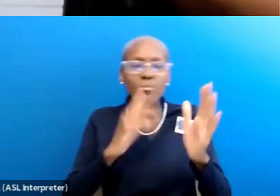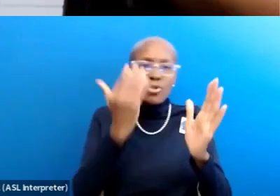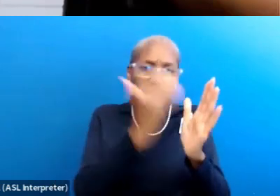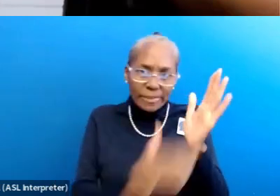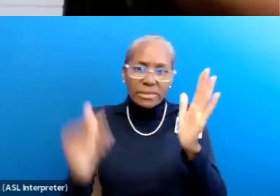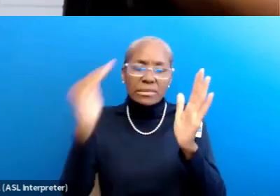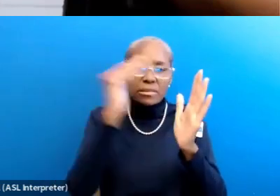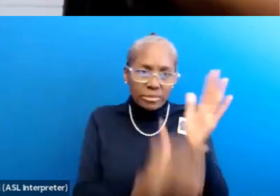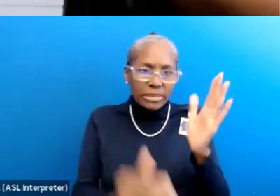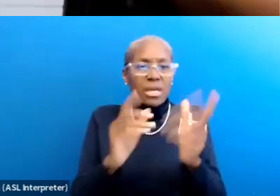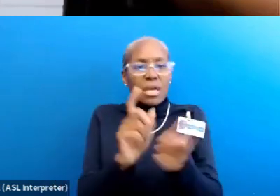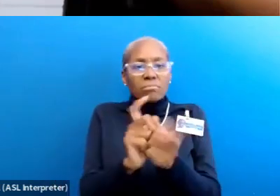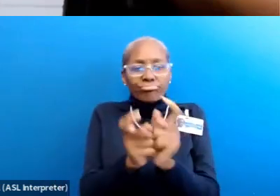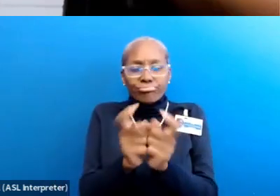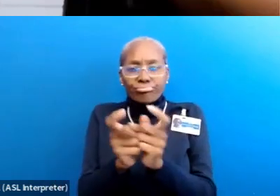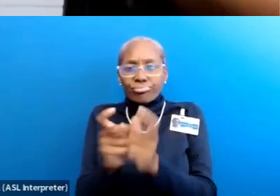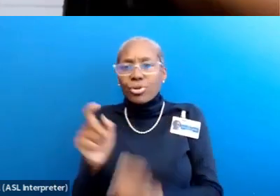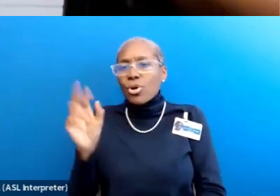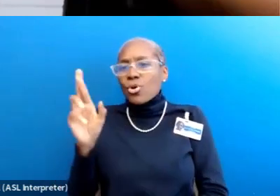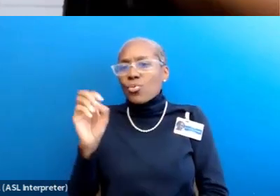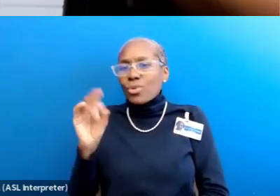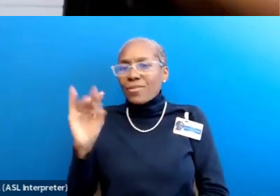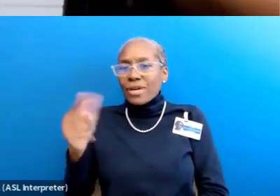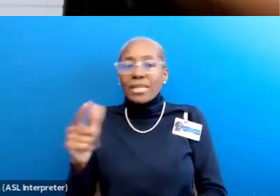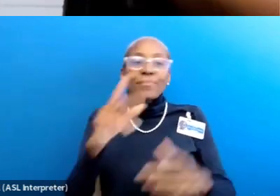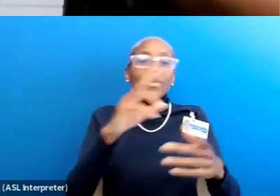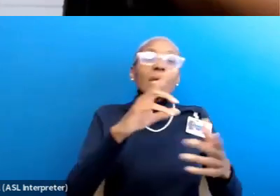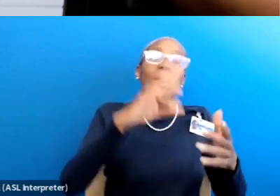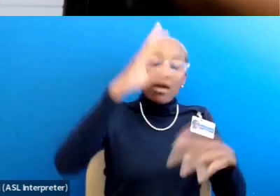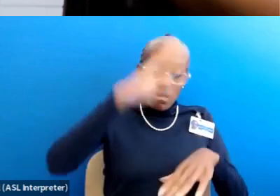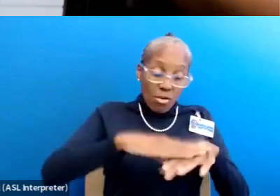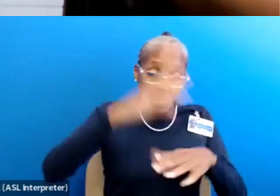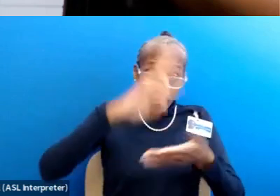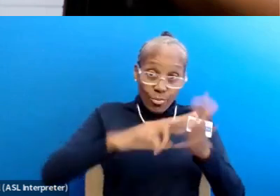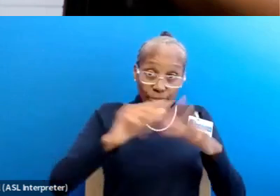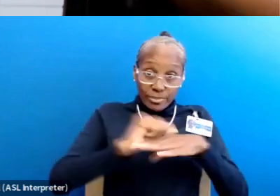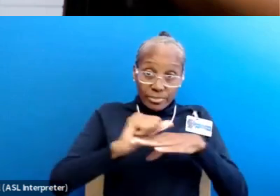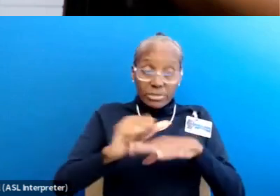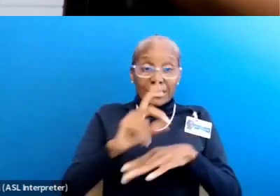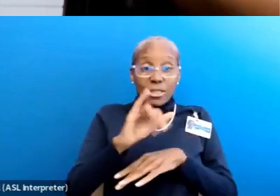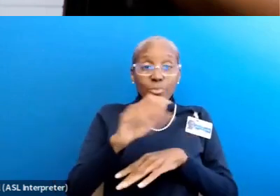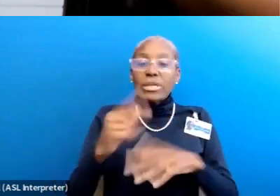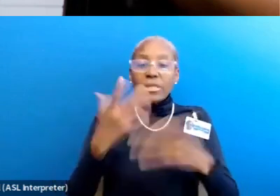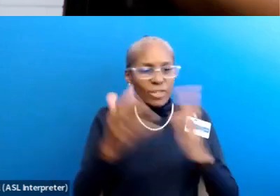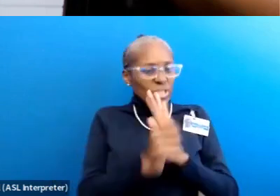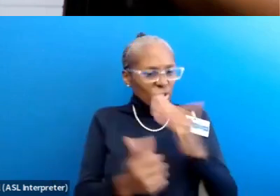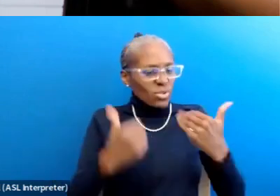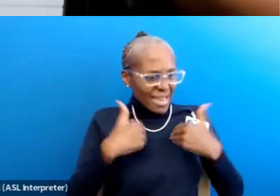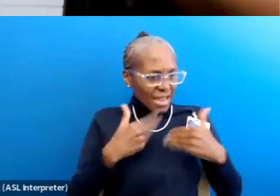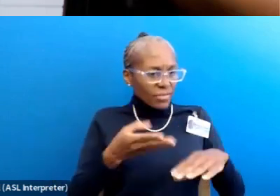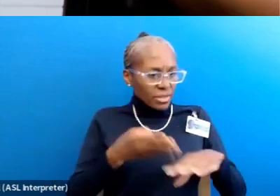refinement. So, deliberate practice involves two kinds of learning, improving on the skills we already have